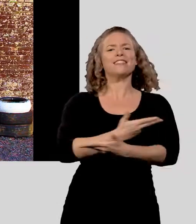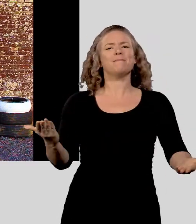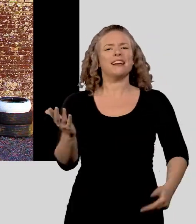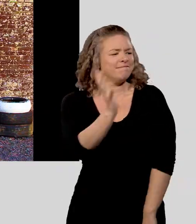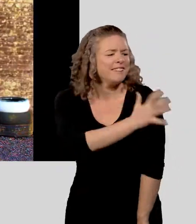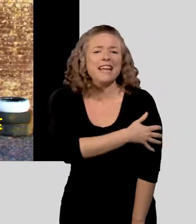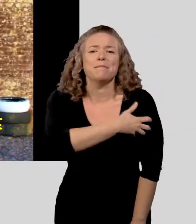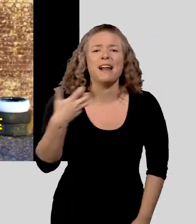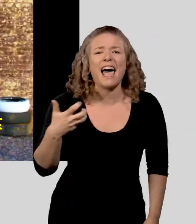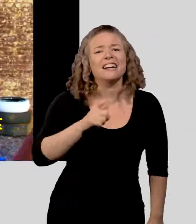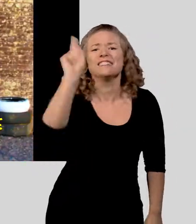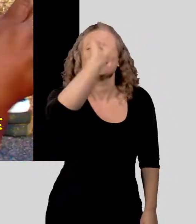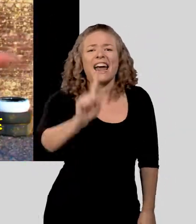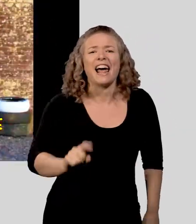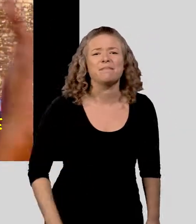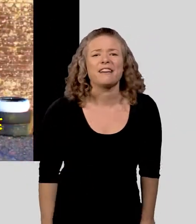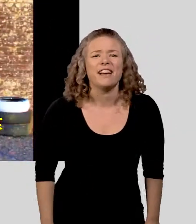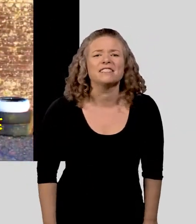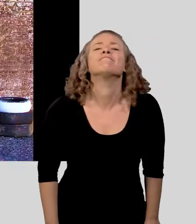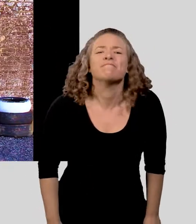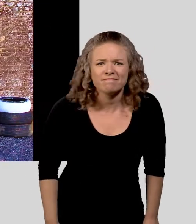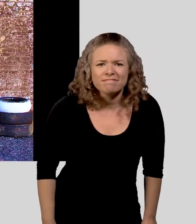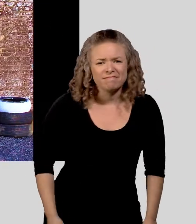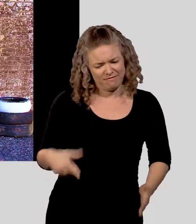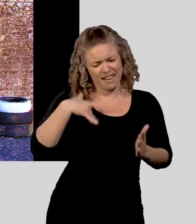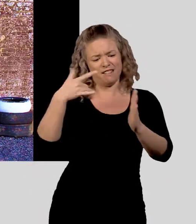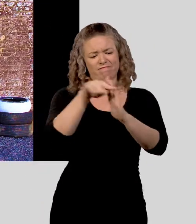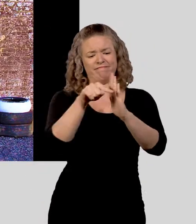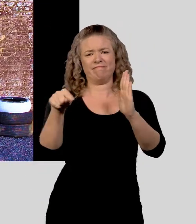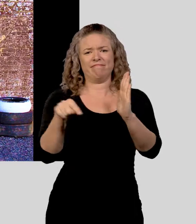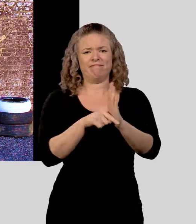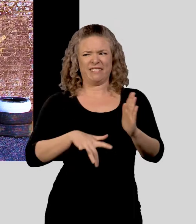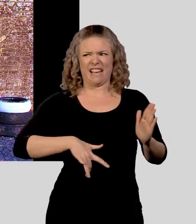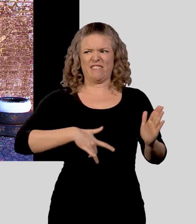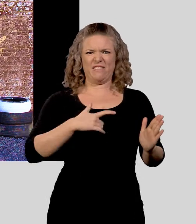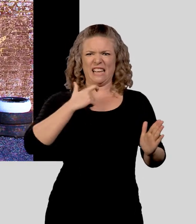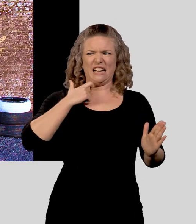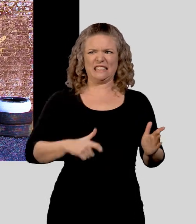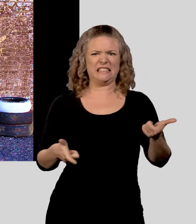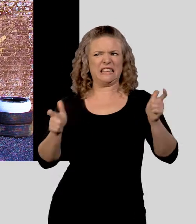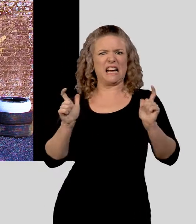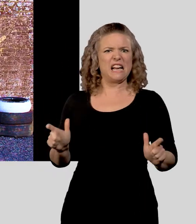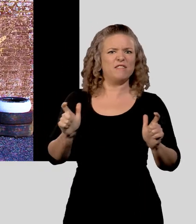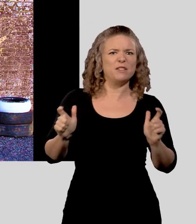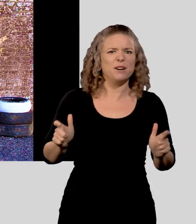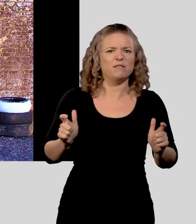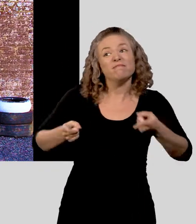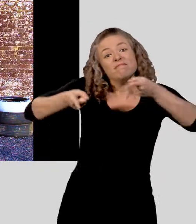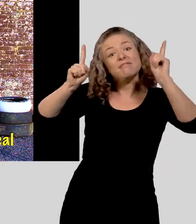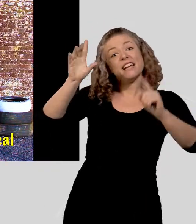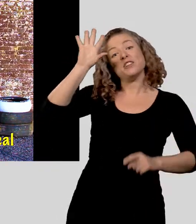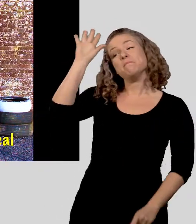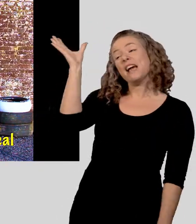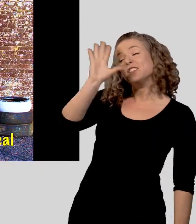respect this space, impoliteness, get out of my face If a task within your role, makes you feel unconstable